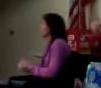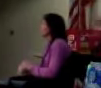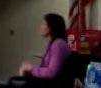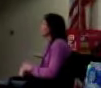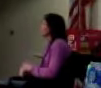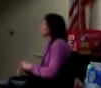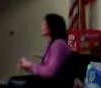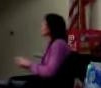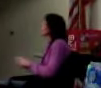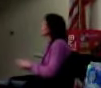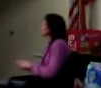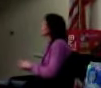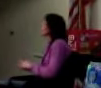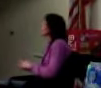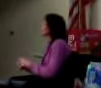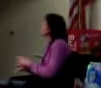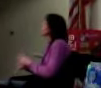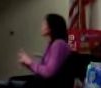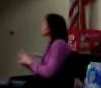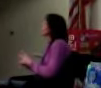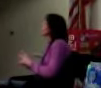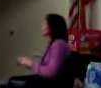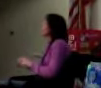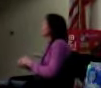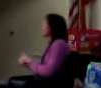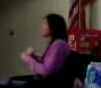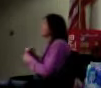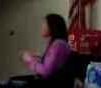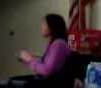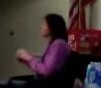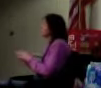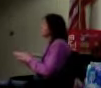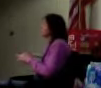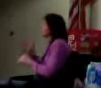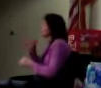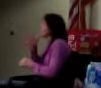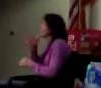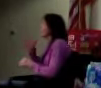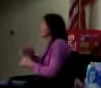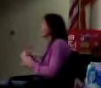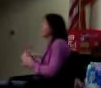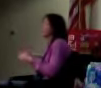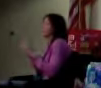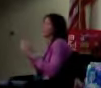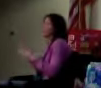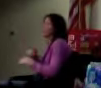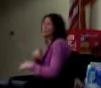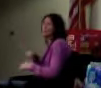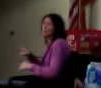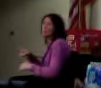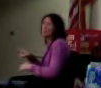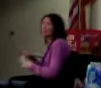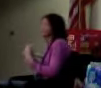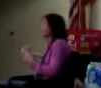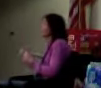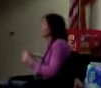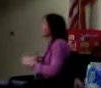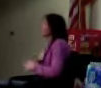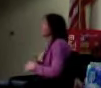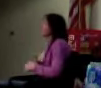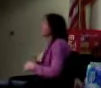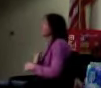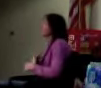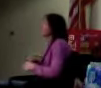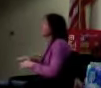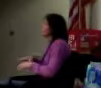one of those. But there tends to be this kind of gendered story. Your mom finally gave up on all of you. Right. She tried to please you all this